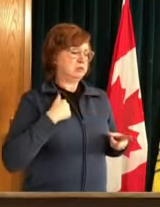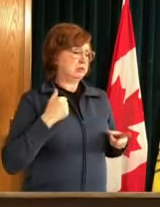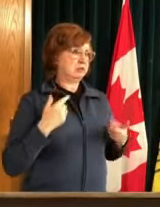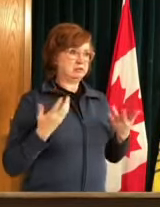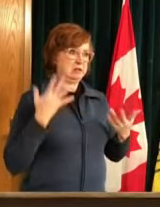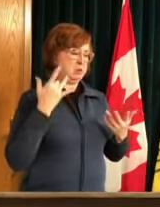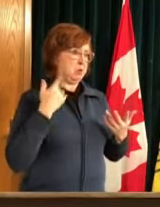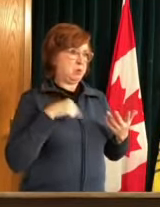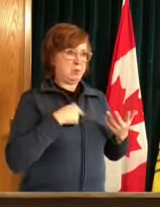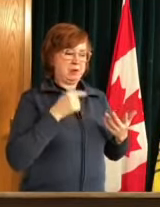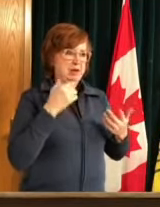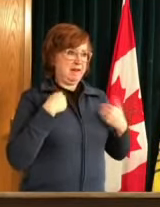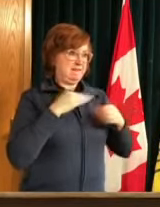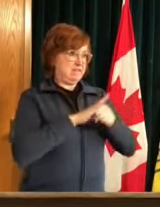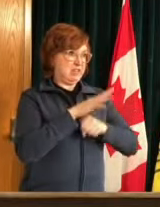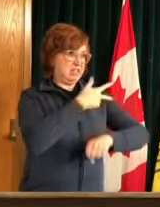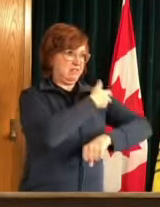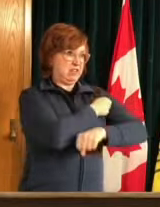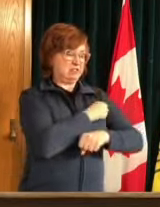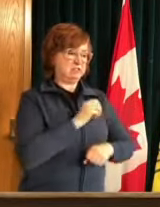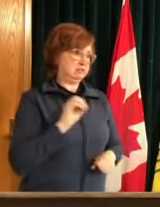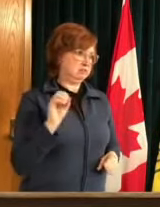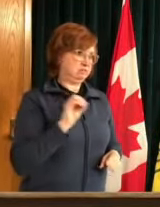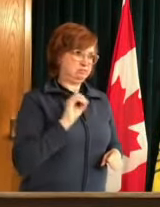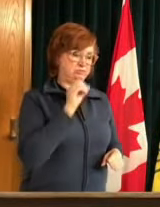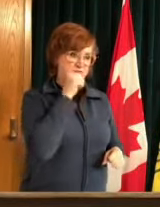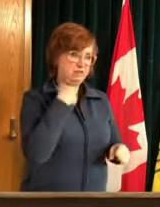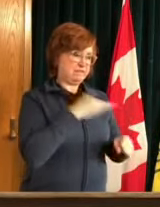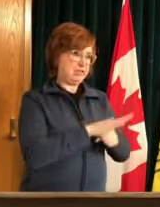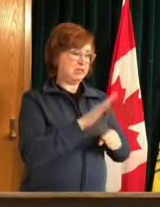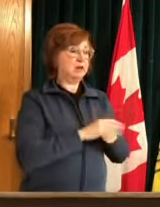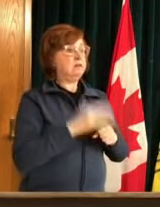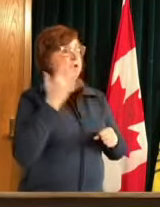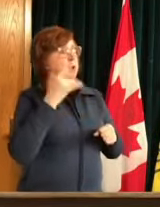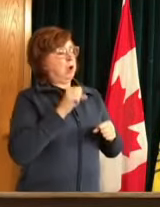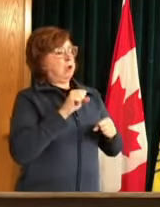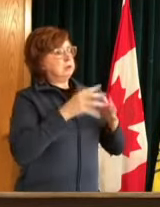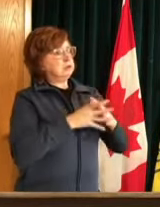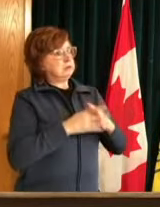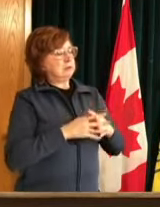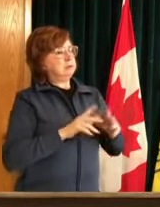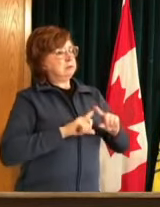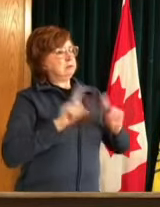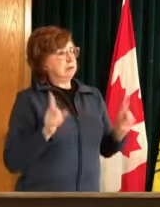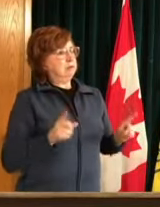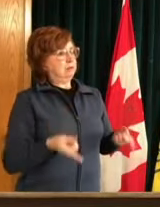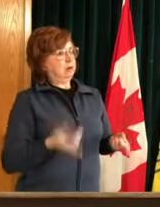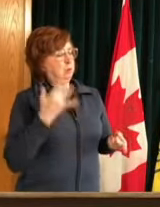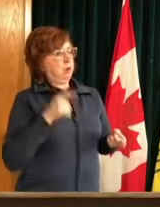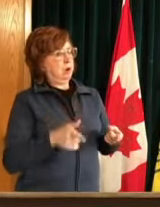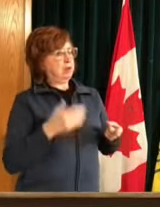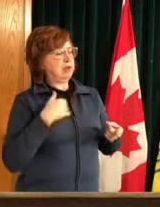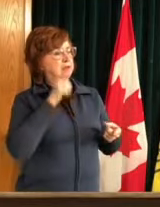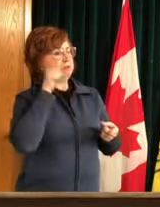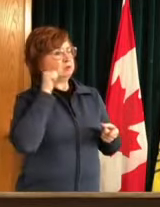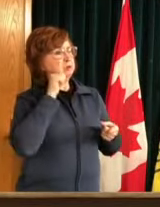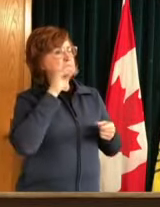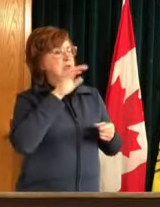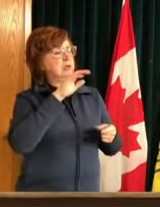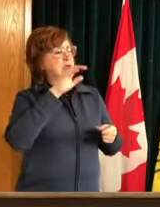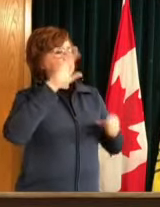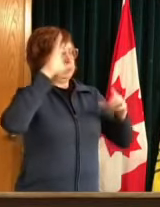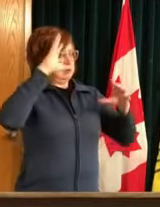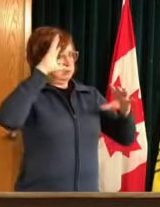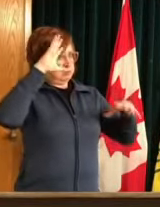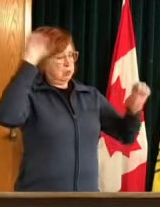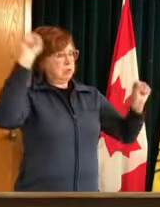south of the border that discussion is over it ended yesterday when president biden announced that every american is now eligible to